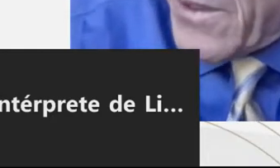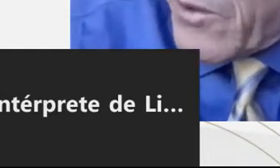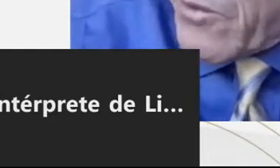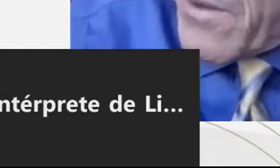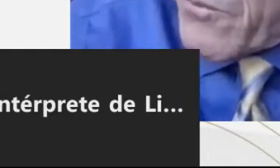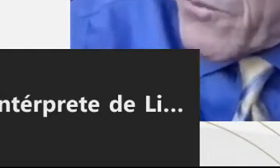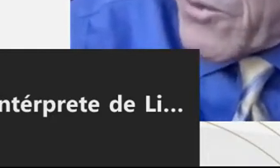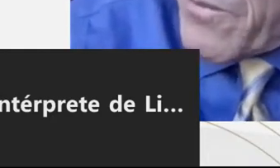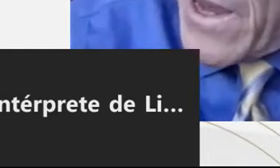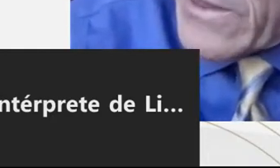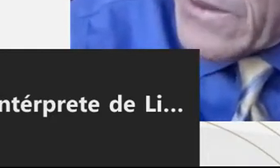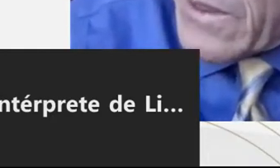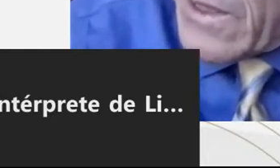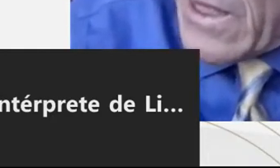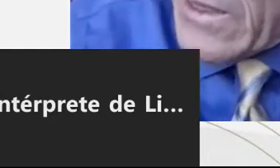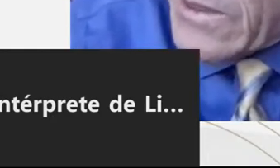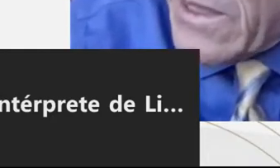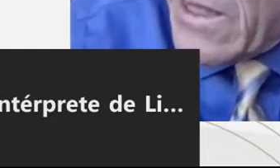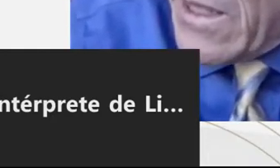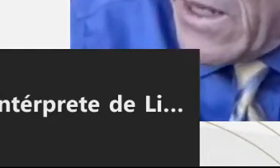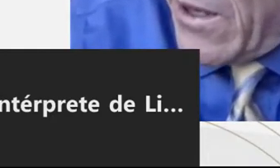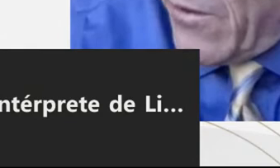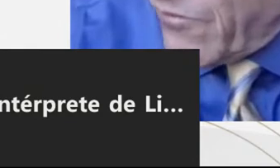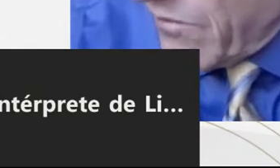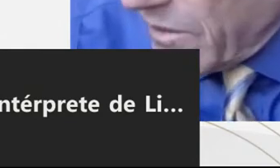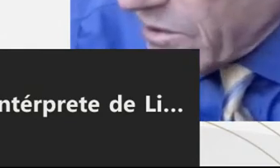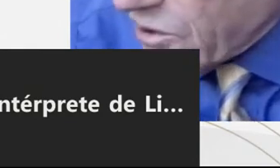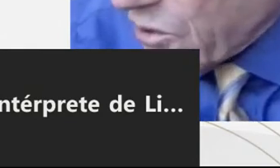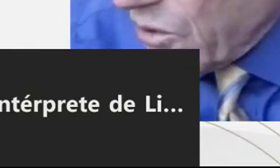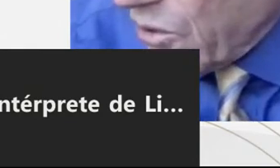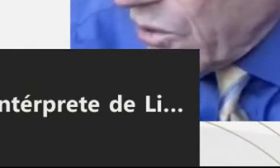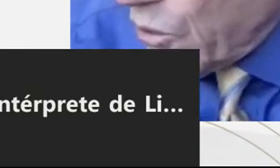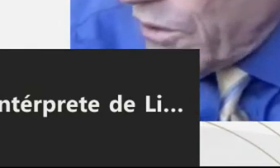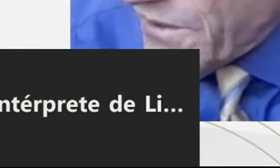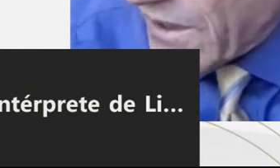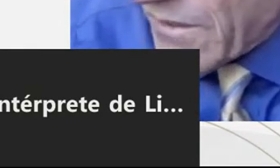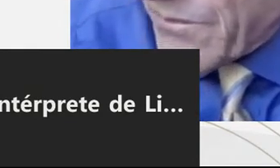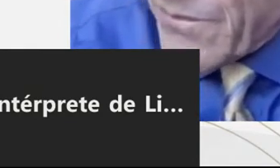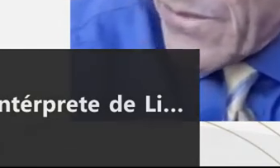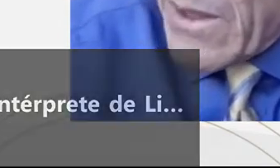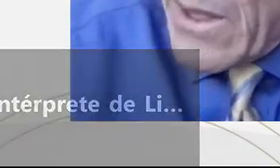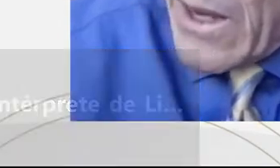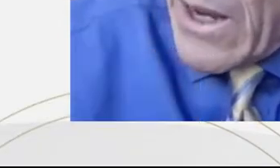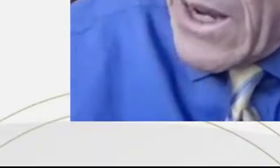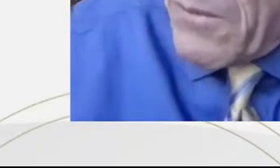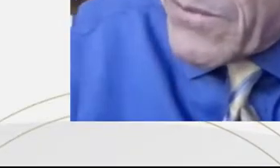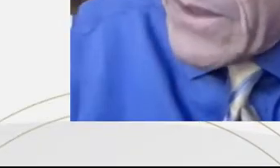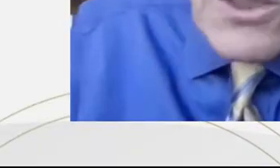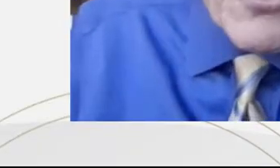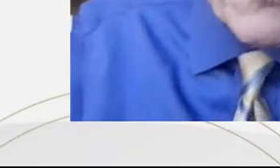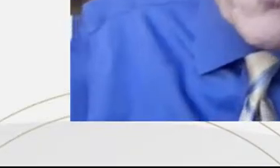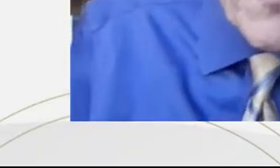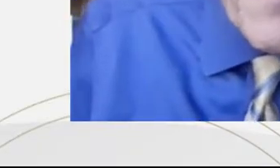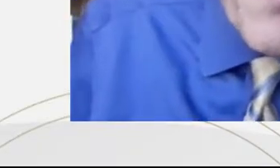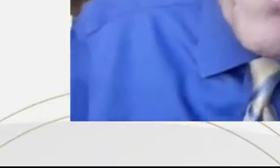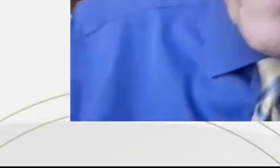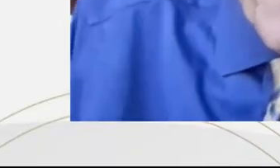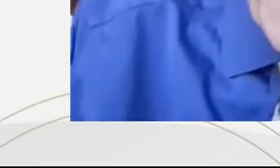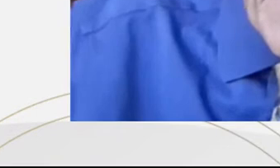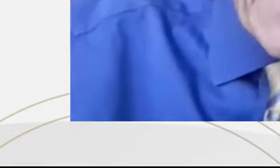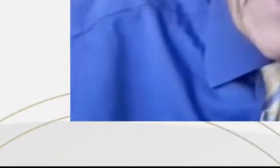I think if we remember back to the case of Mr. Gordon, he was charged with murder,